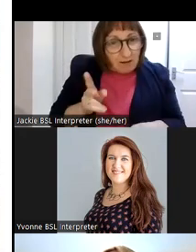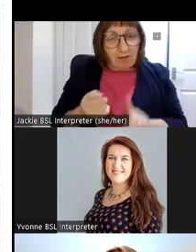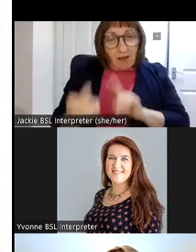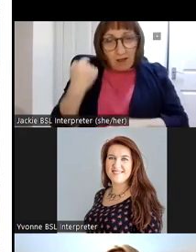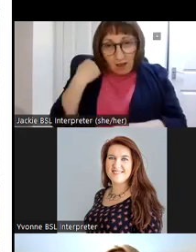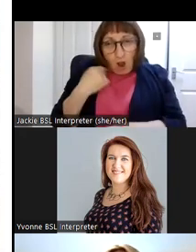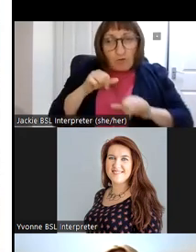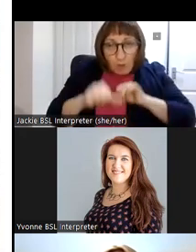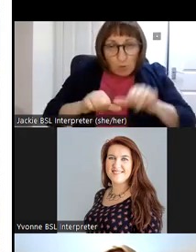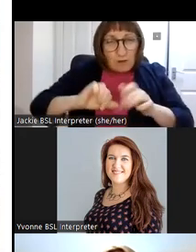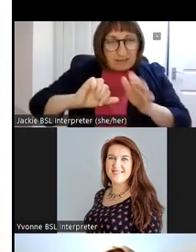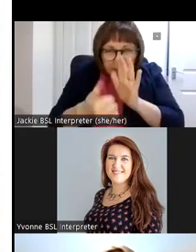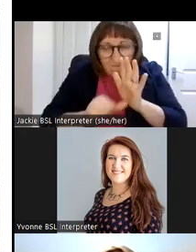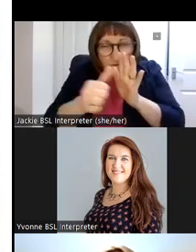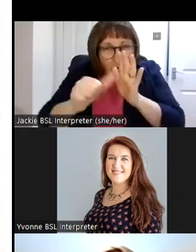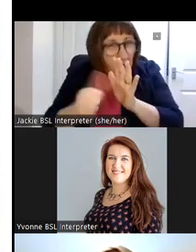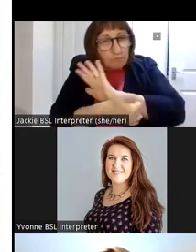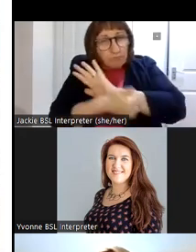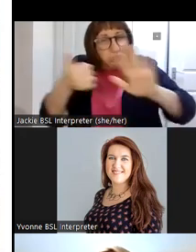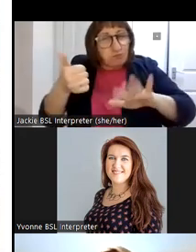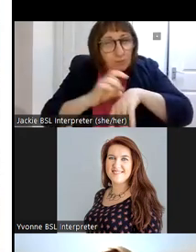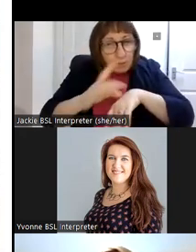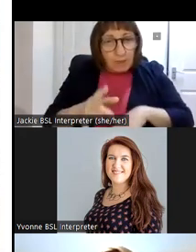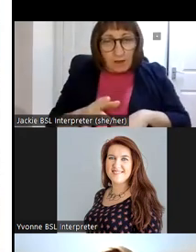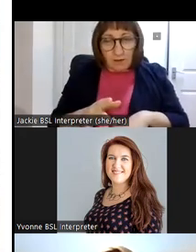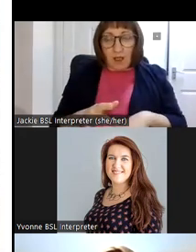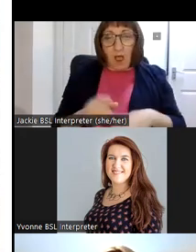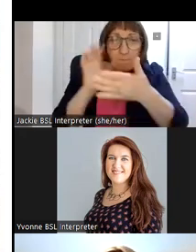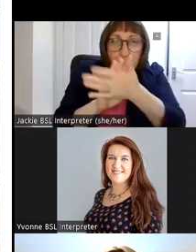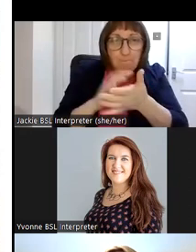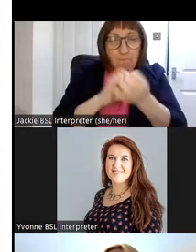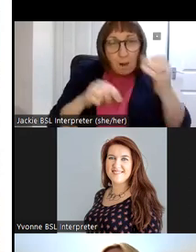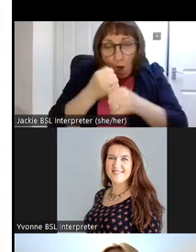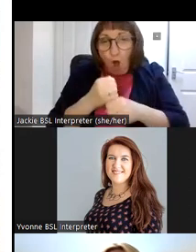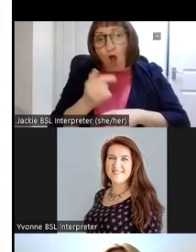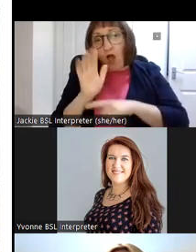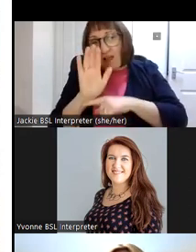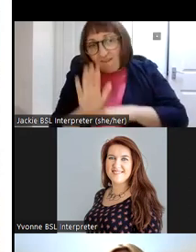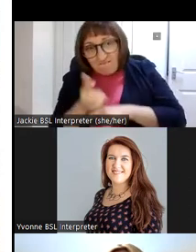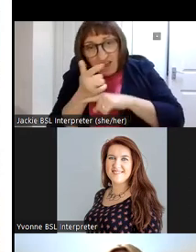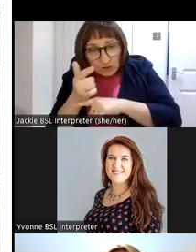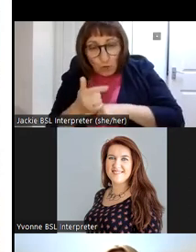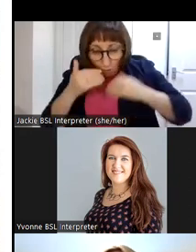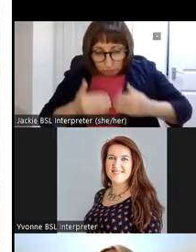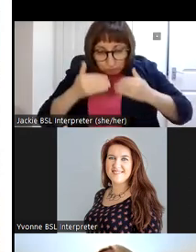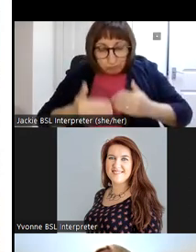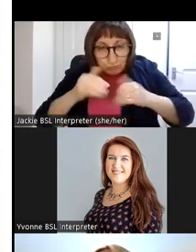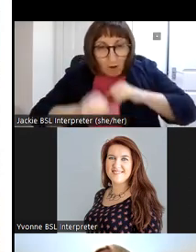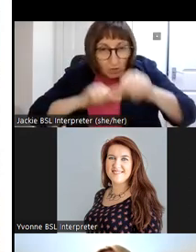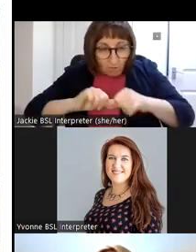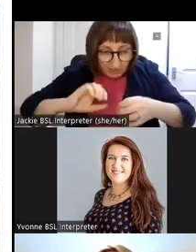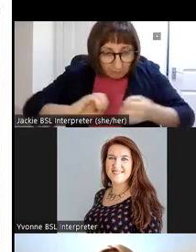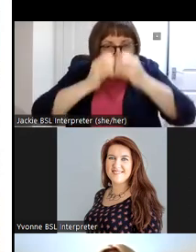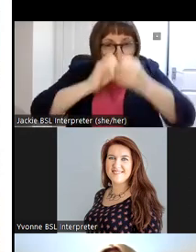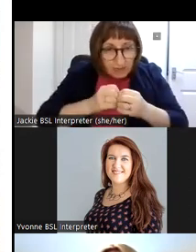processes of crafting uh a blog and a video recorded each step of the journey um